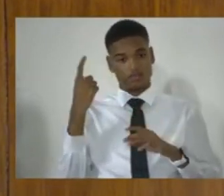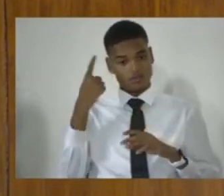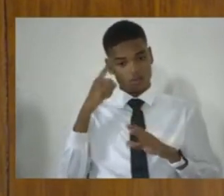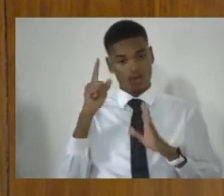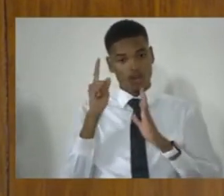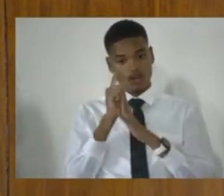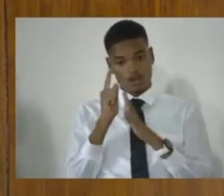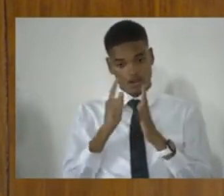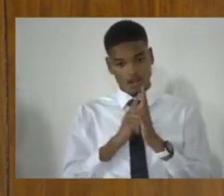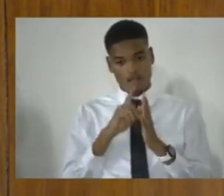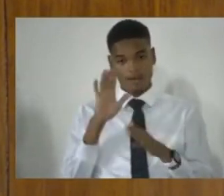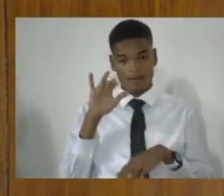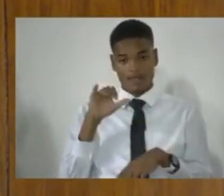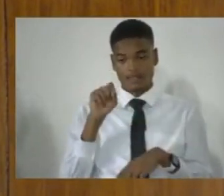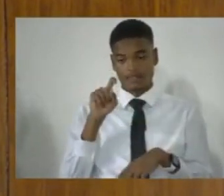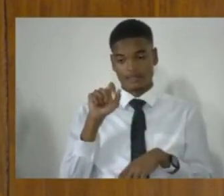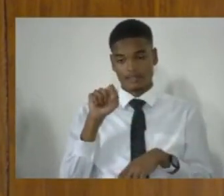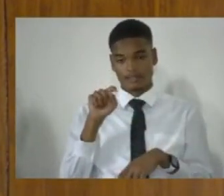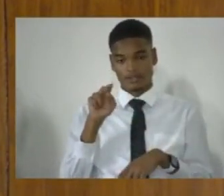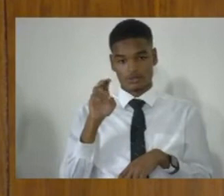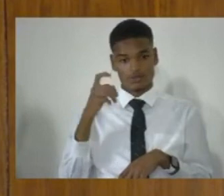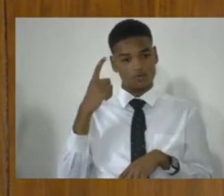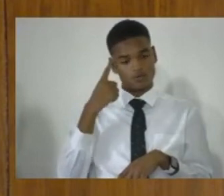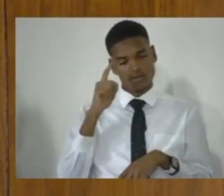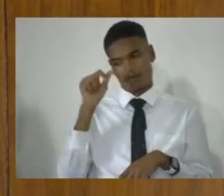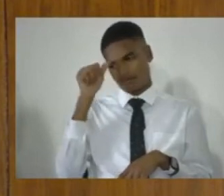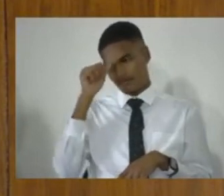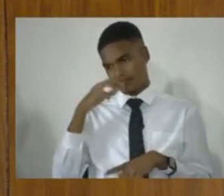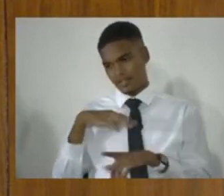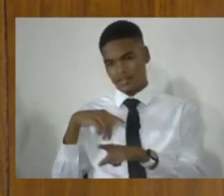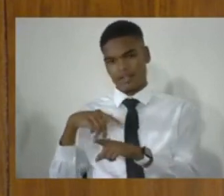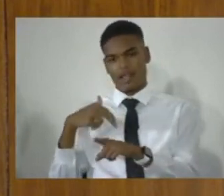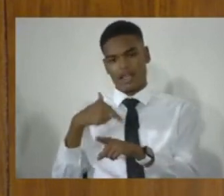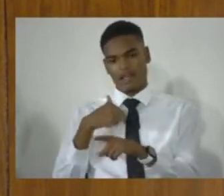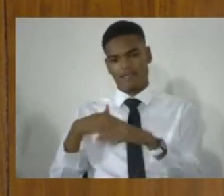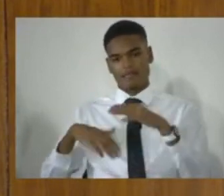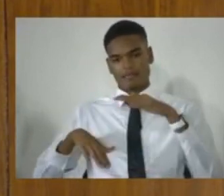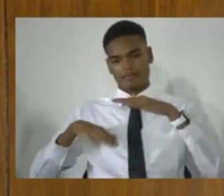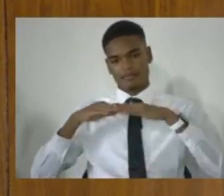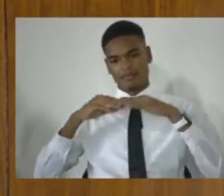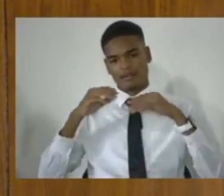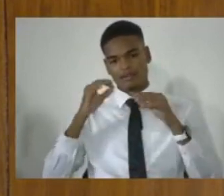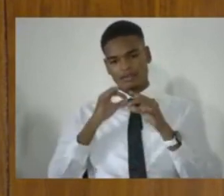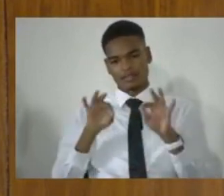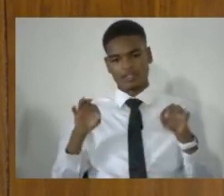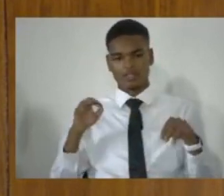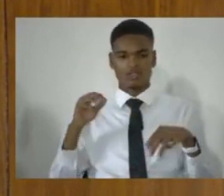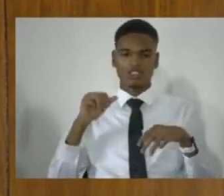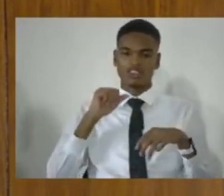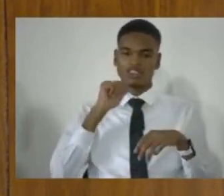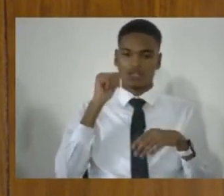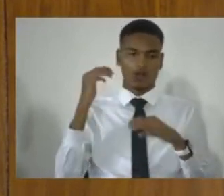by statute, sets a mandatory minimum sentence, it is not open to the judge to go below that.